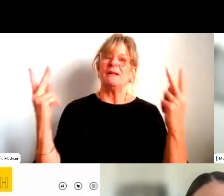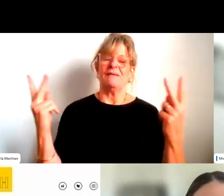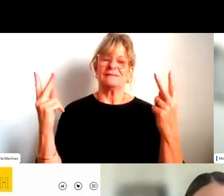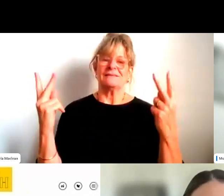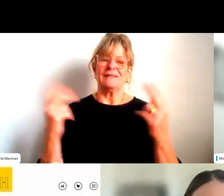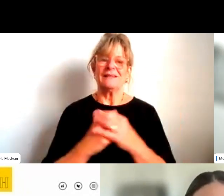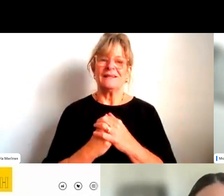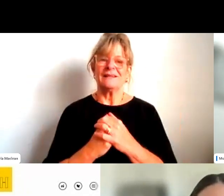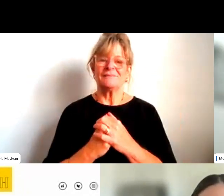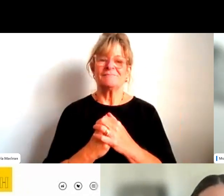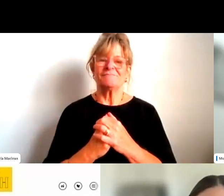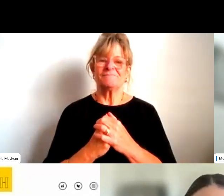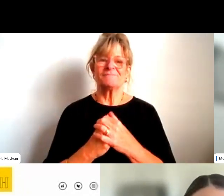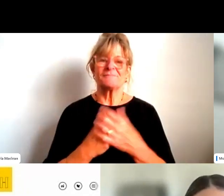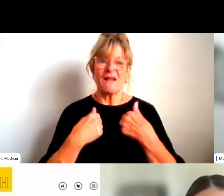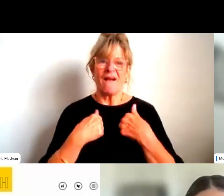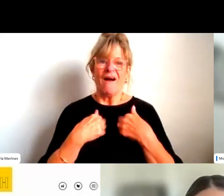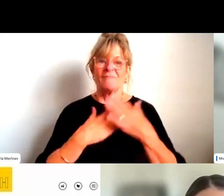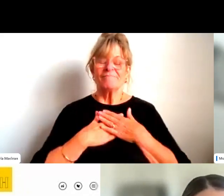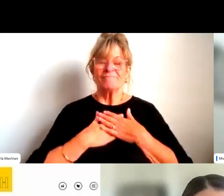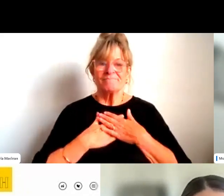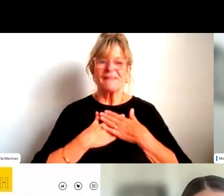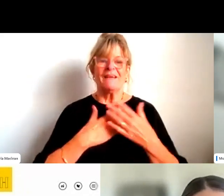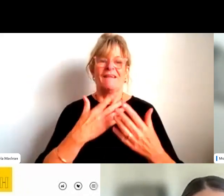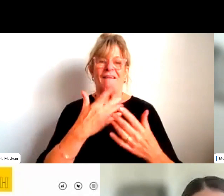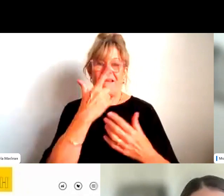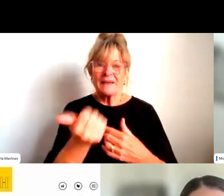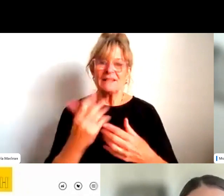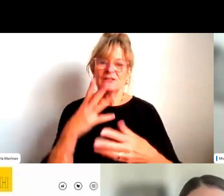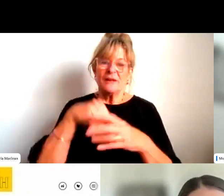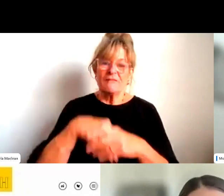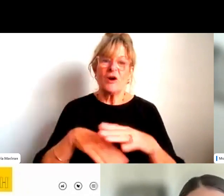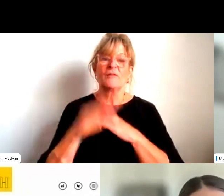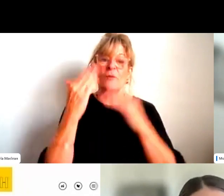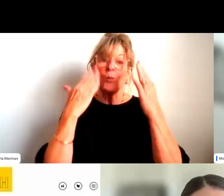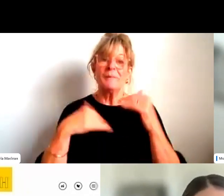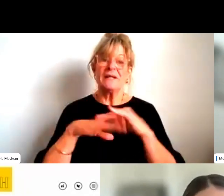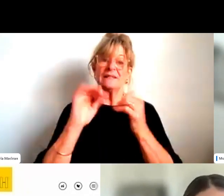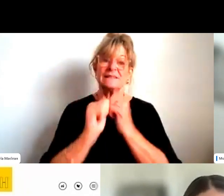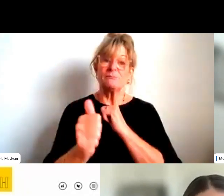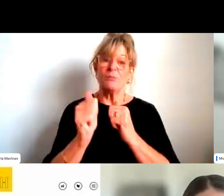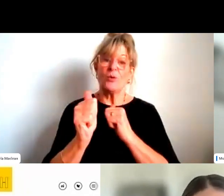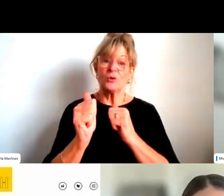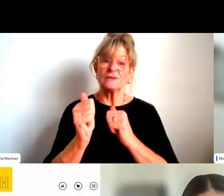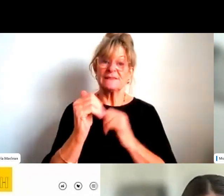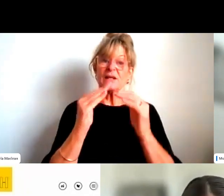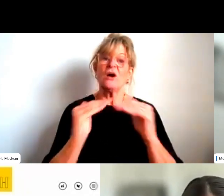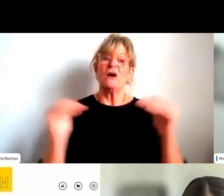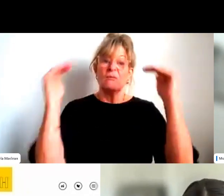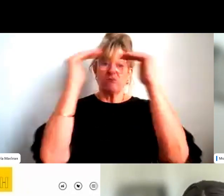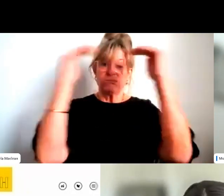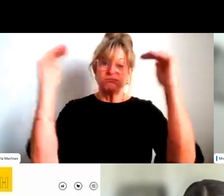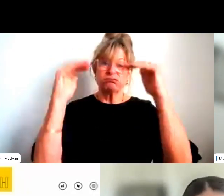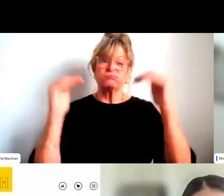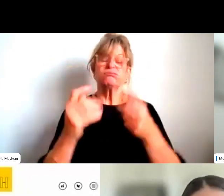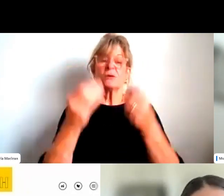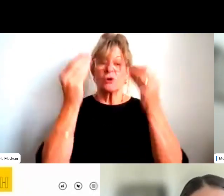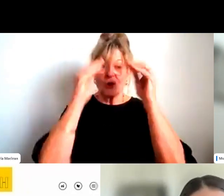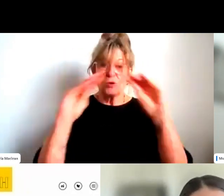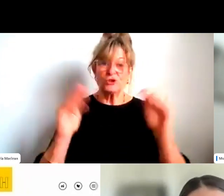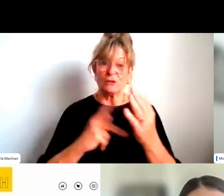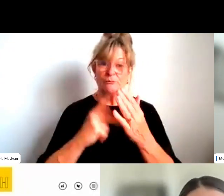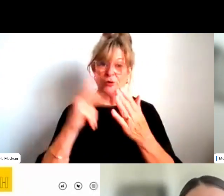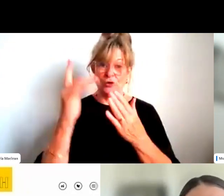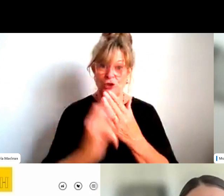um, women in high performance coaching project that's been happening over the last probably 18 months. Um, one of